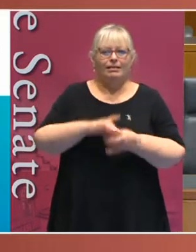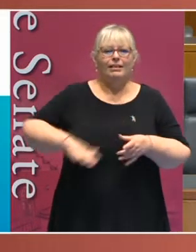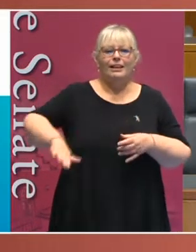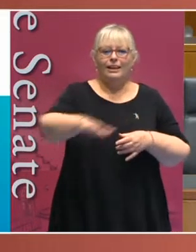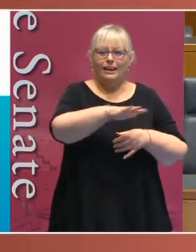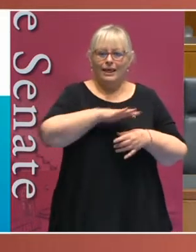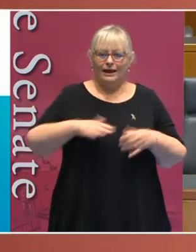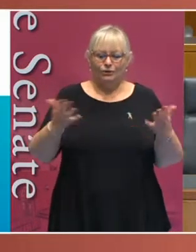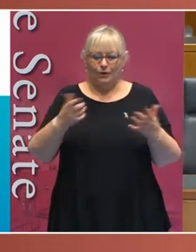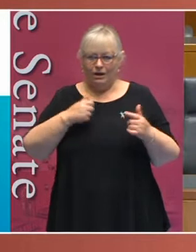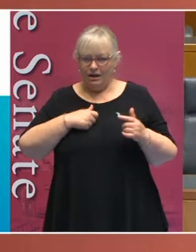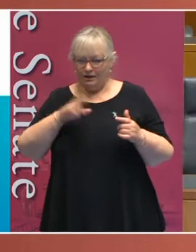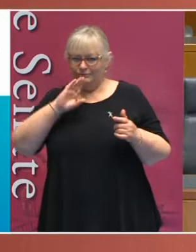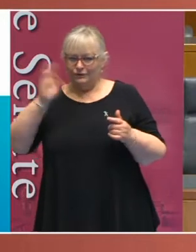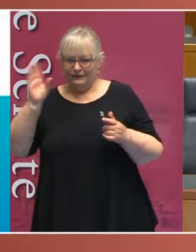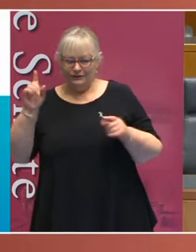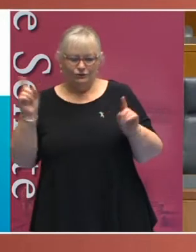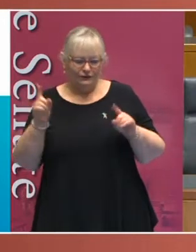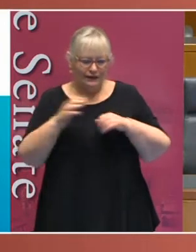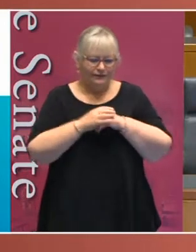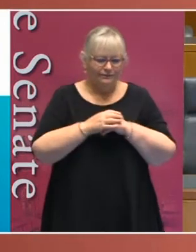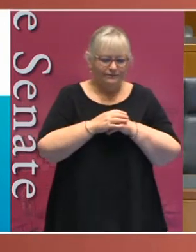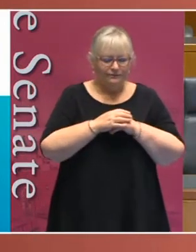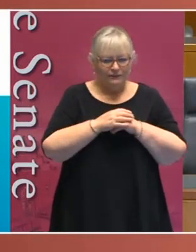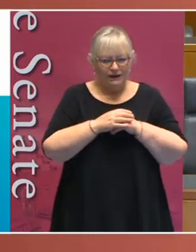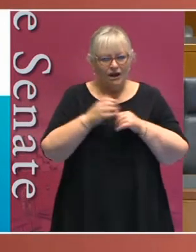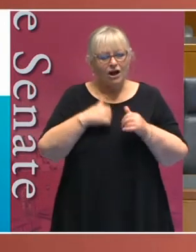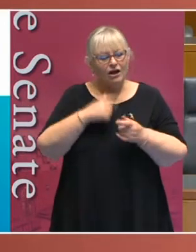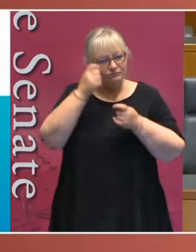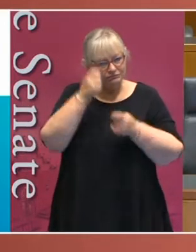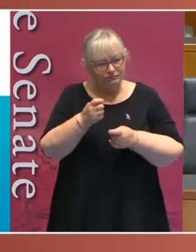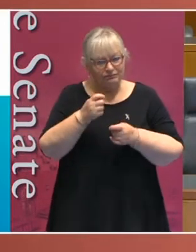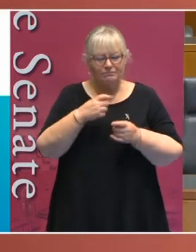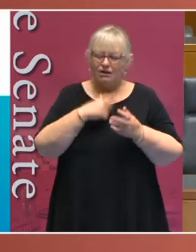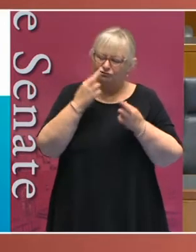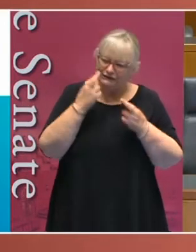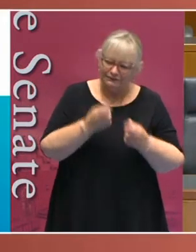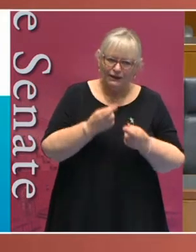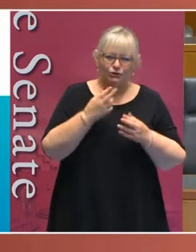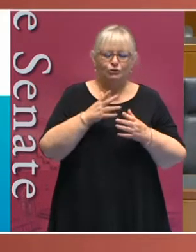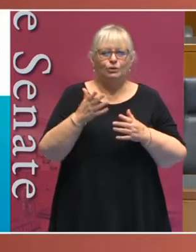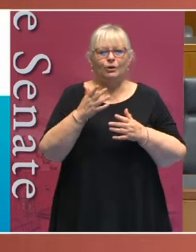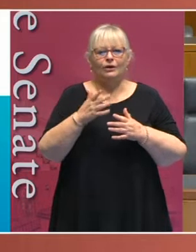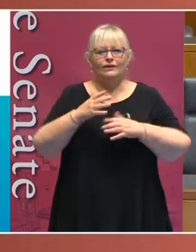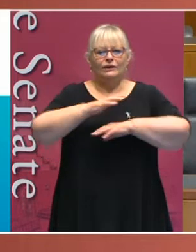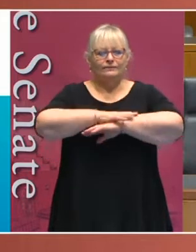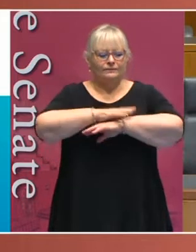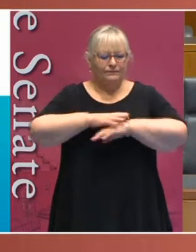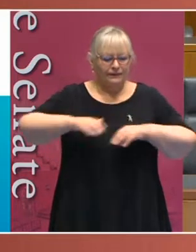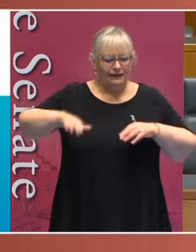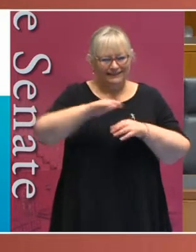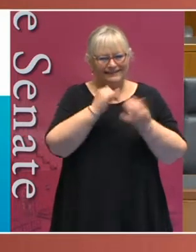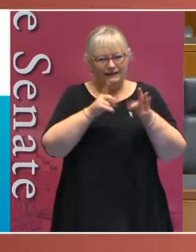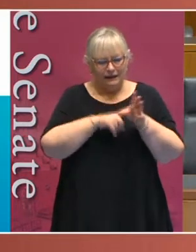which I'm presenting to you today. In particular, I acknowledge my deep respect to the traditional owners of the land in Sydney,